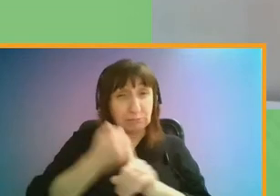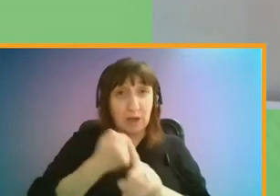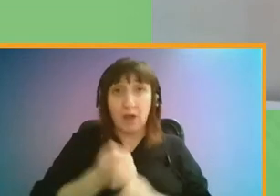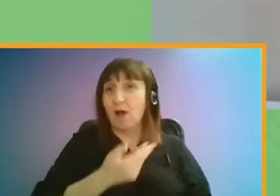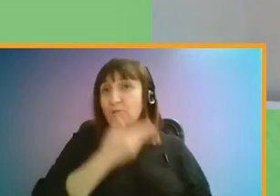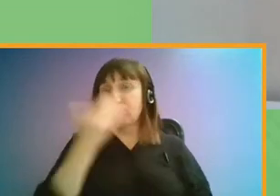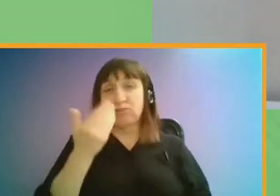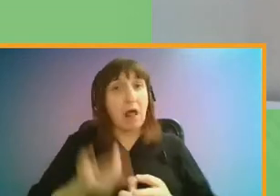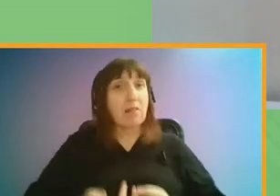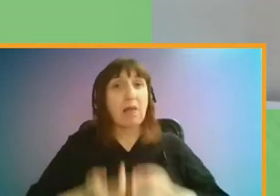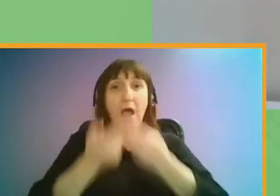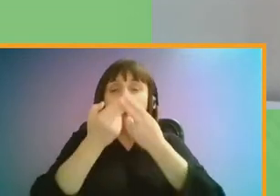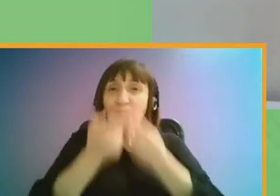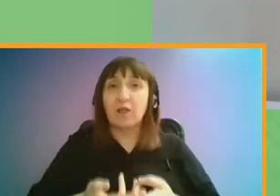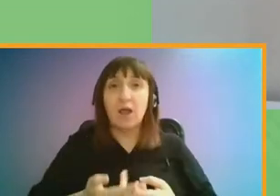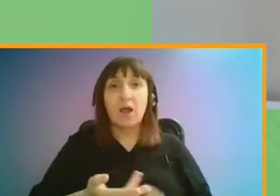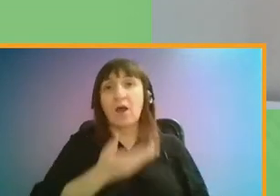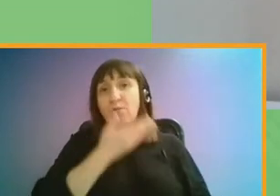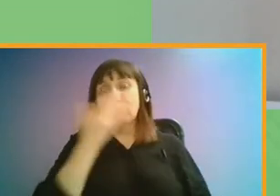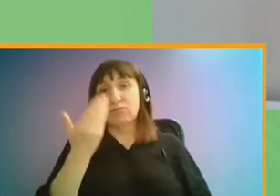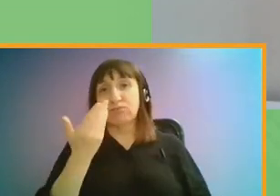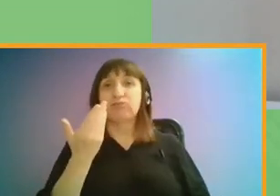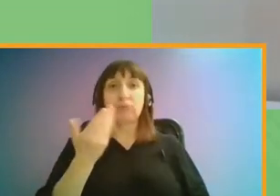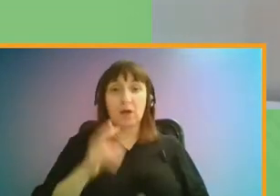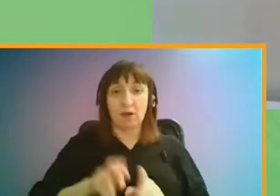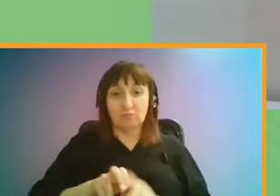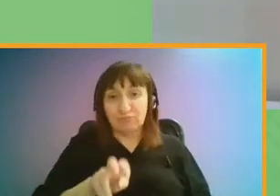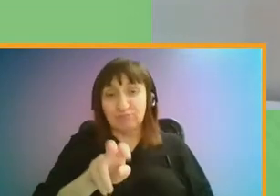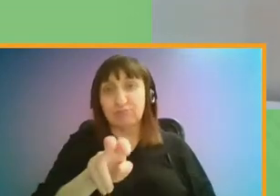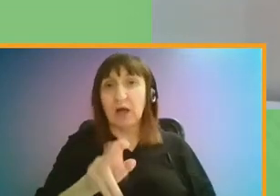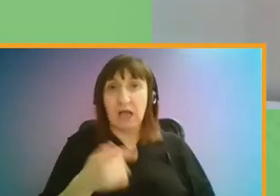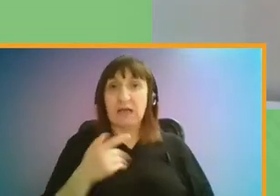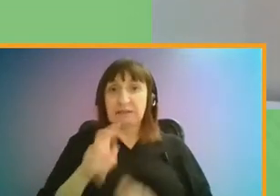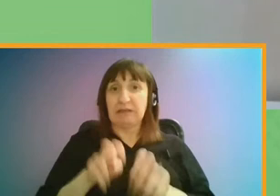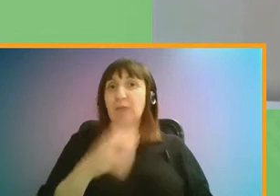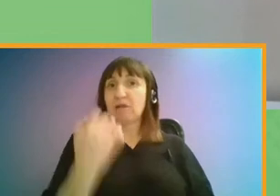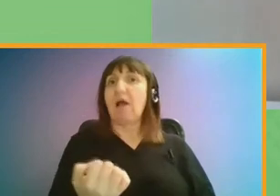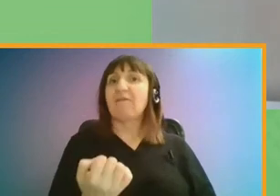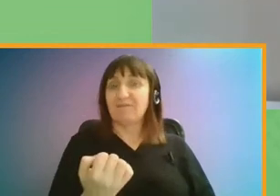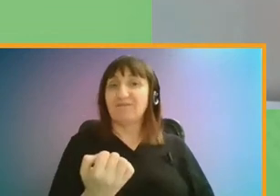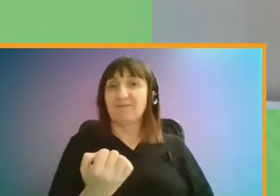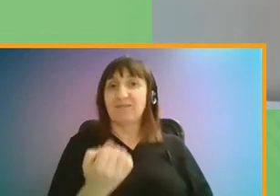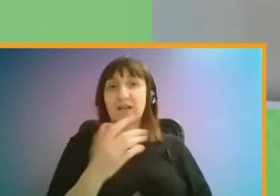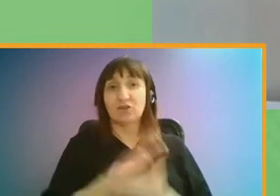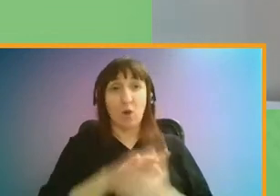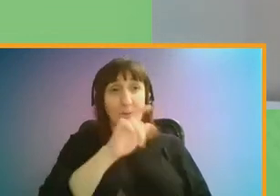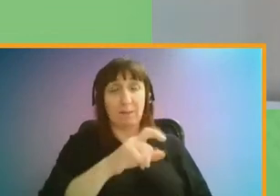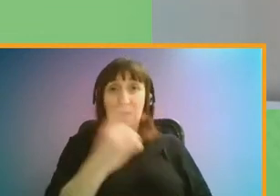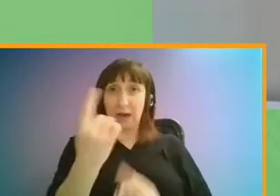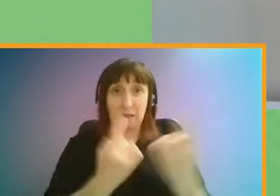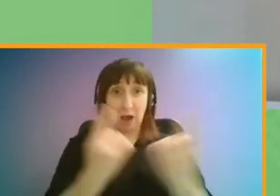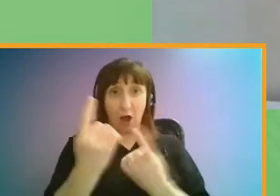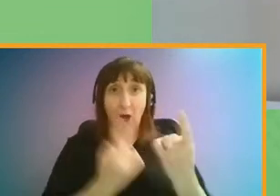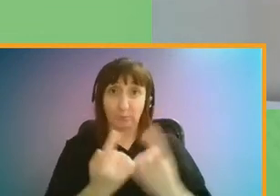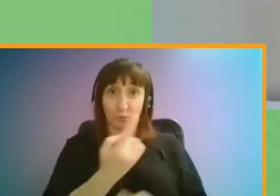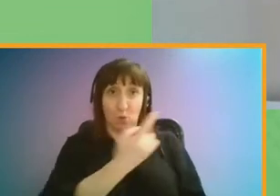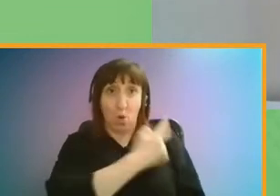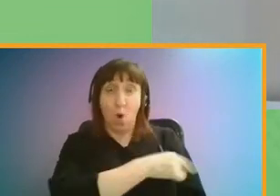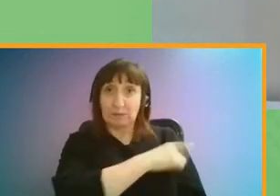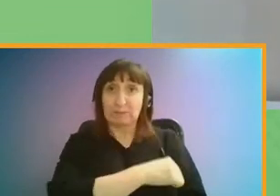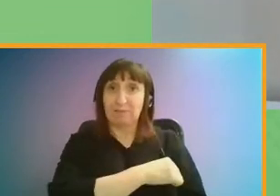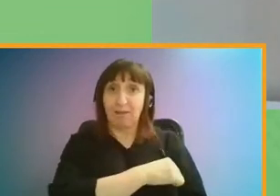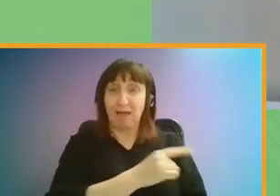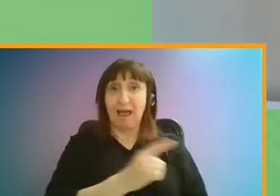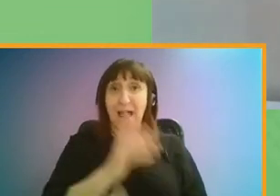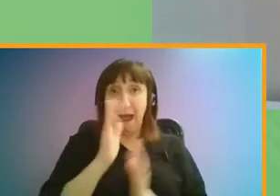and doesn't have step free access. So basically clients coming to the Royal National Orthopaedic Hospital have to